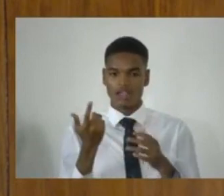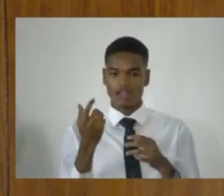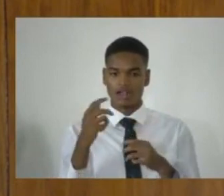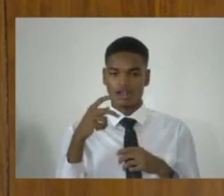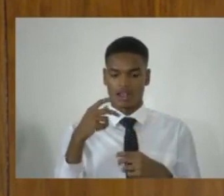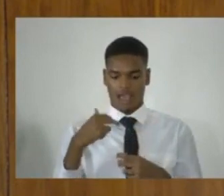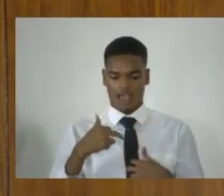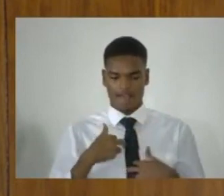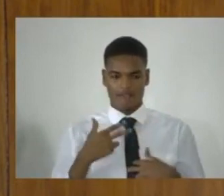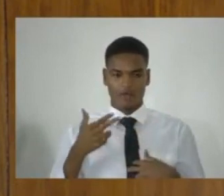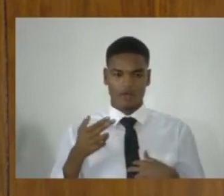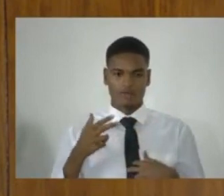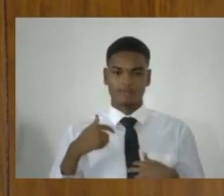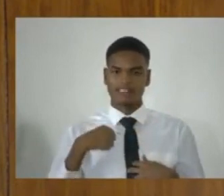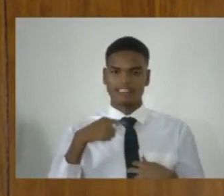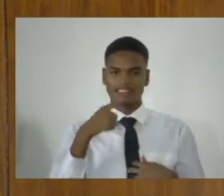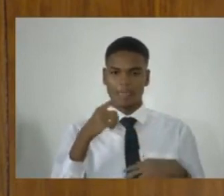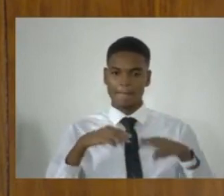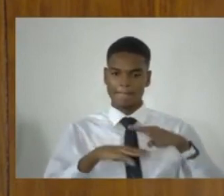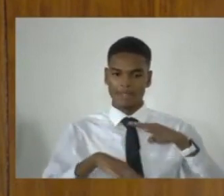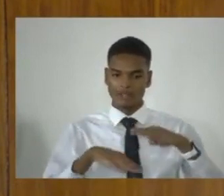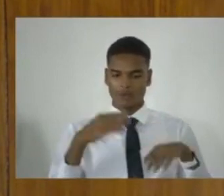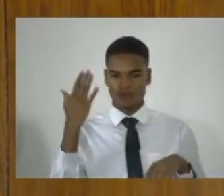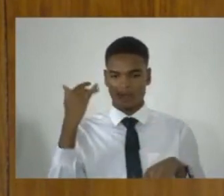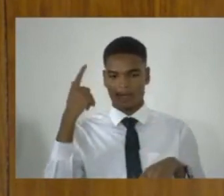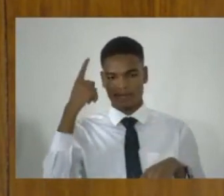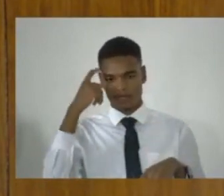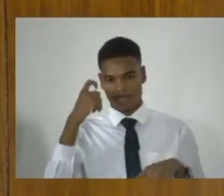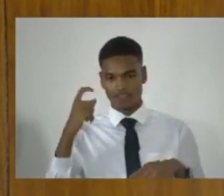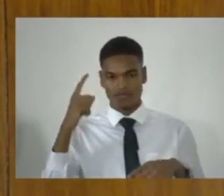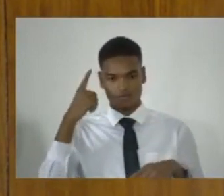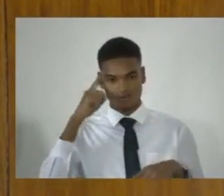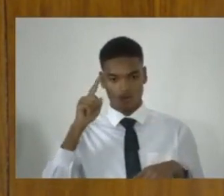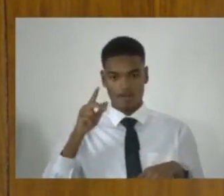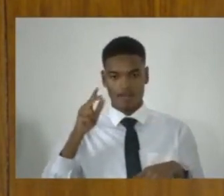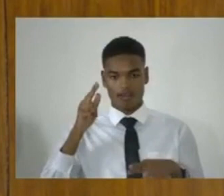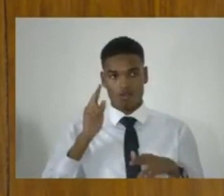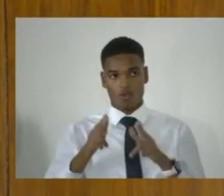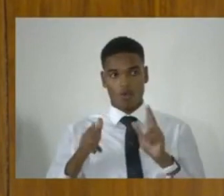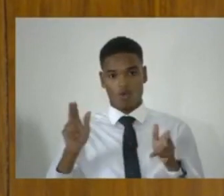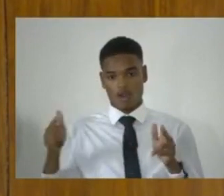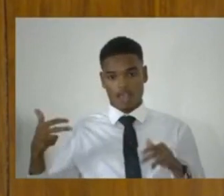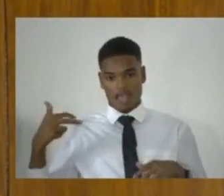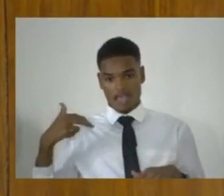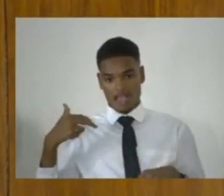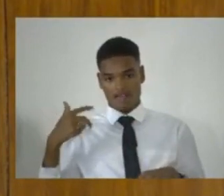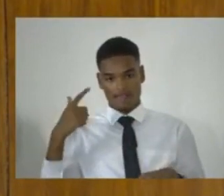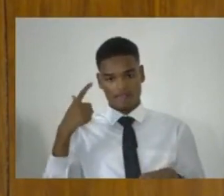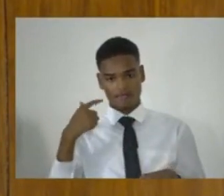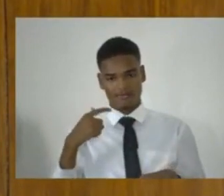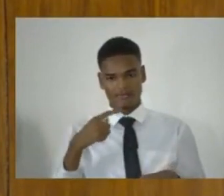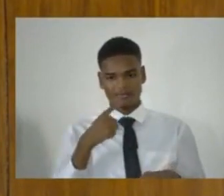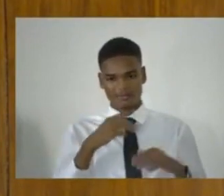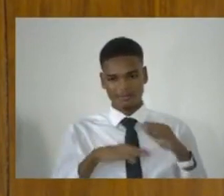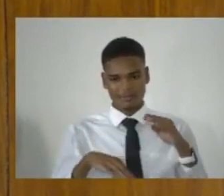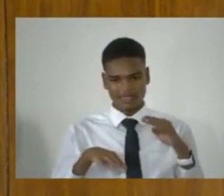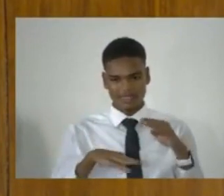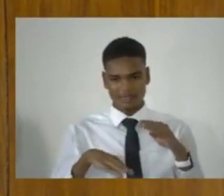I say basic because in the category of firearms offences, in the category of firearms